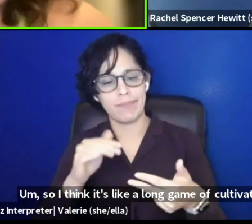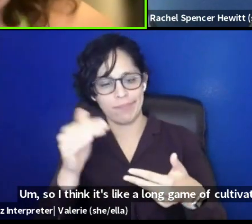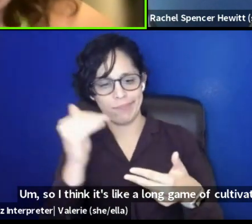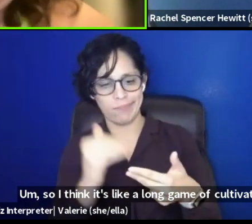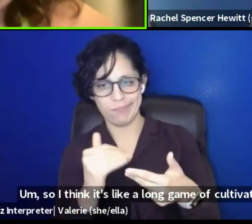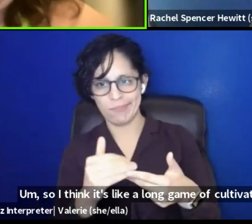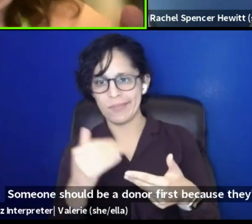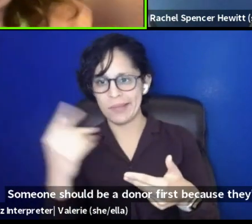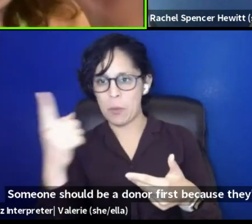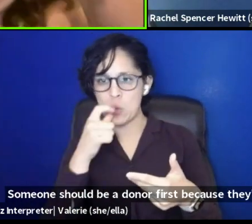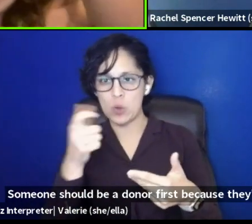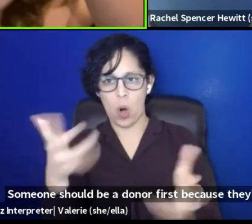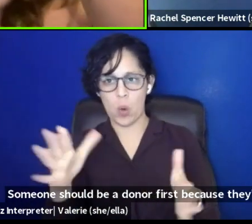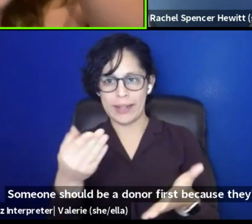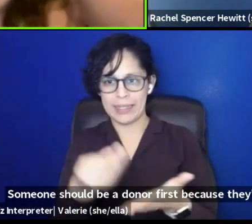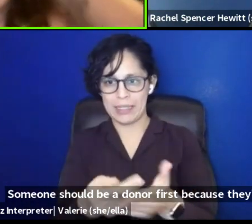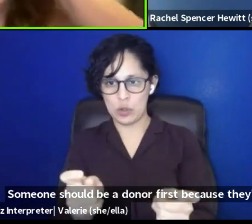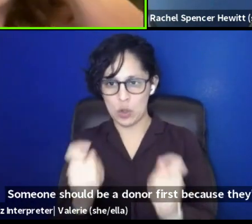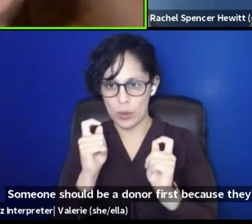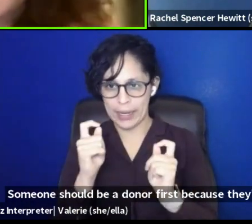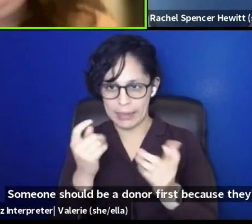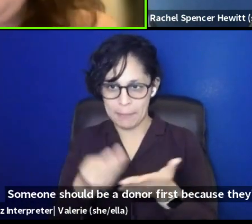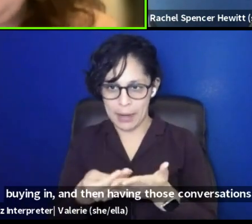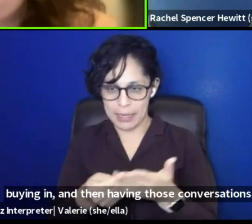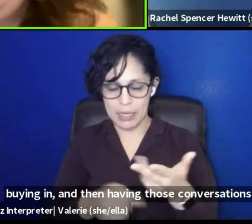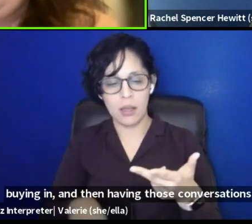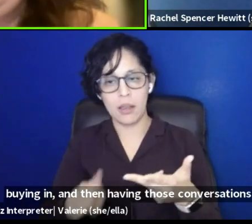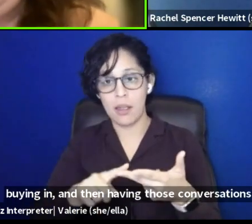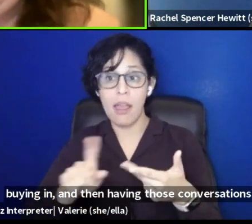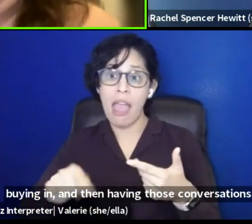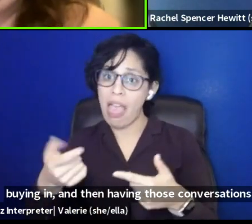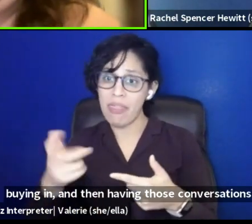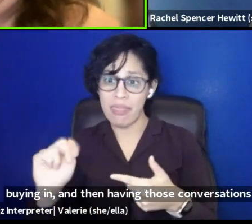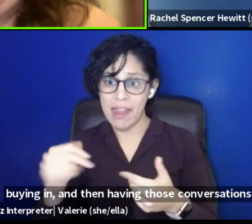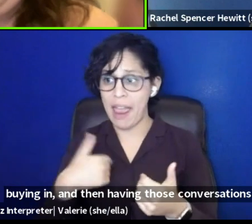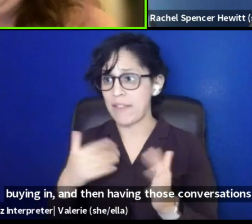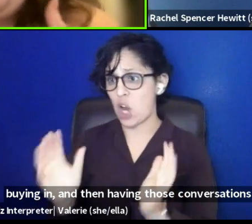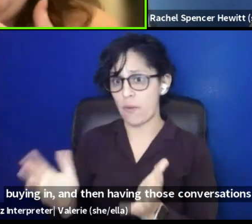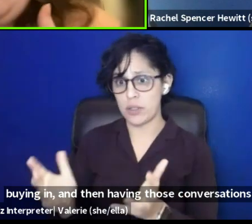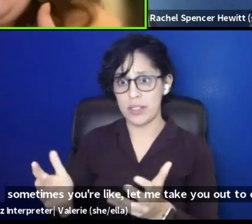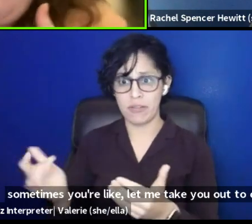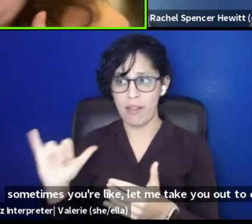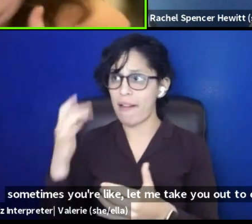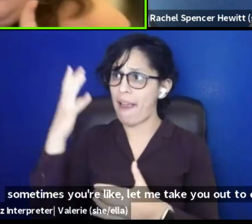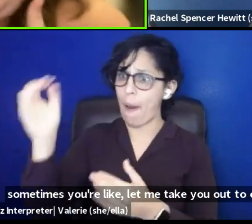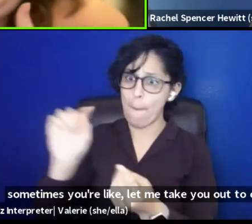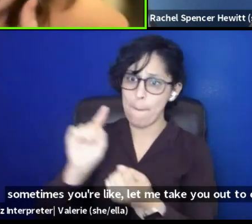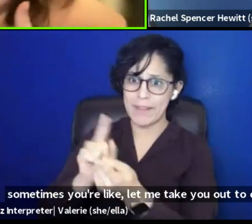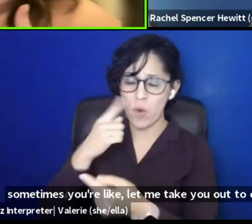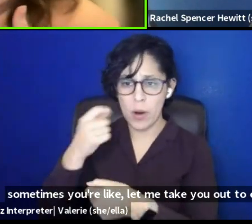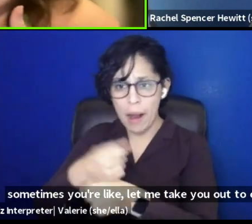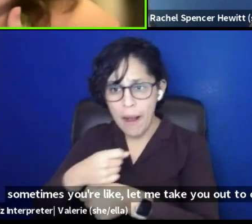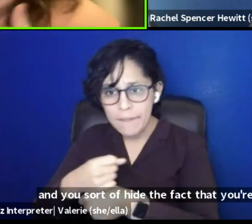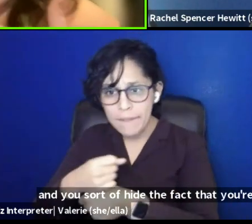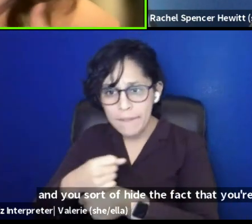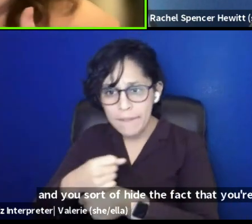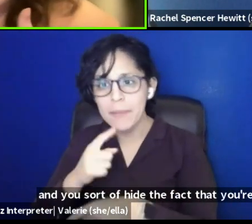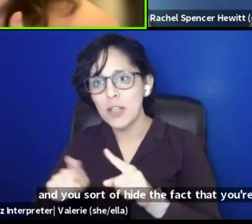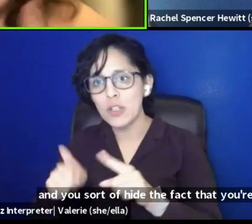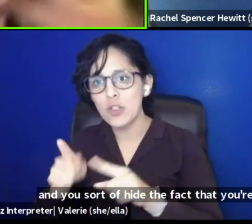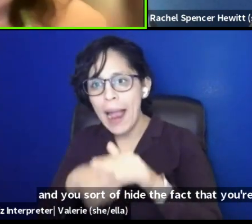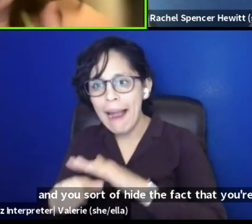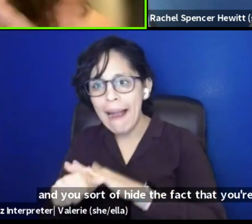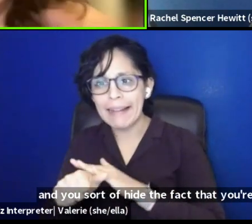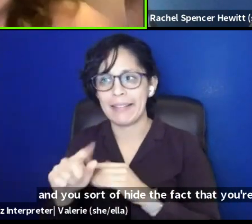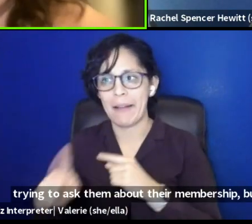having those conversations. I think sometimes you're like, let me take you out to coffee and you sort of hide the fact that you're trying to ask them about board